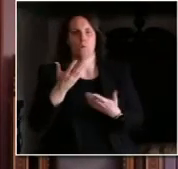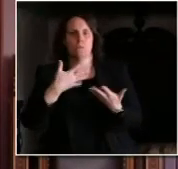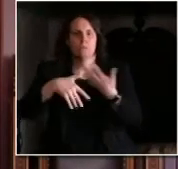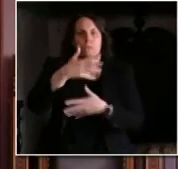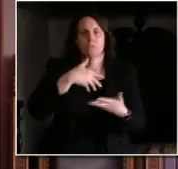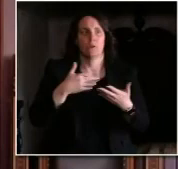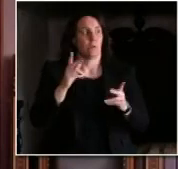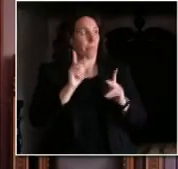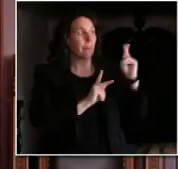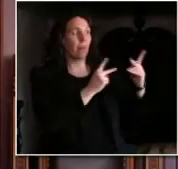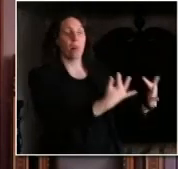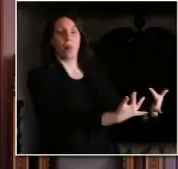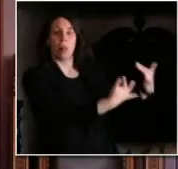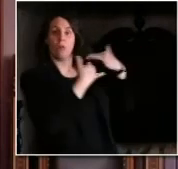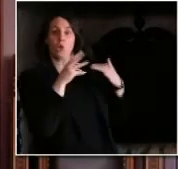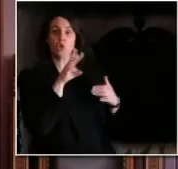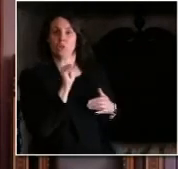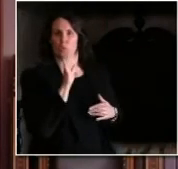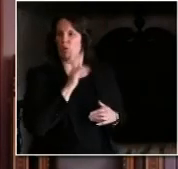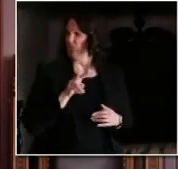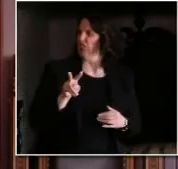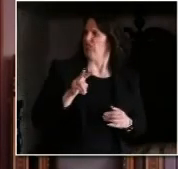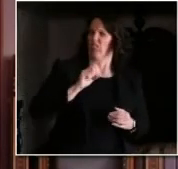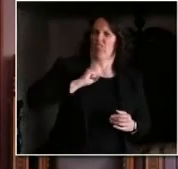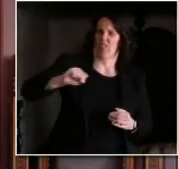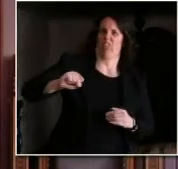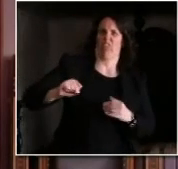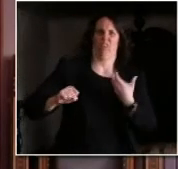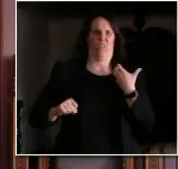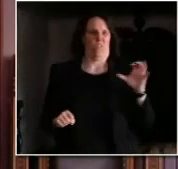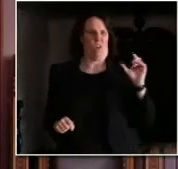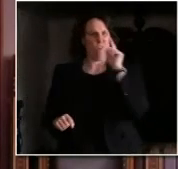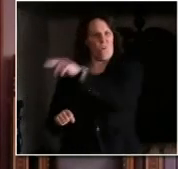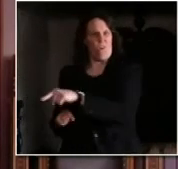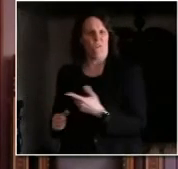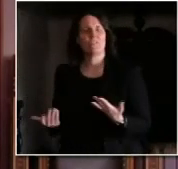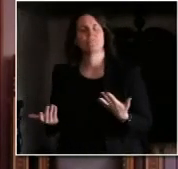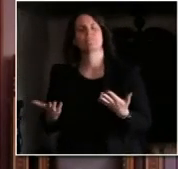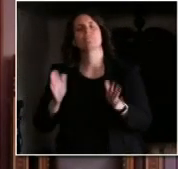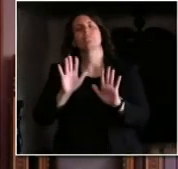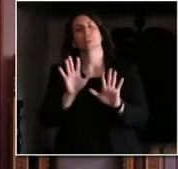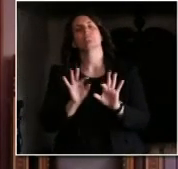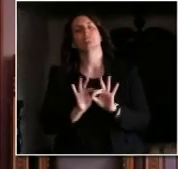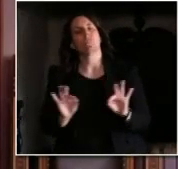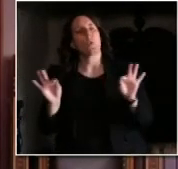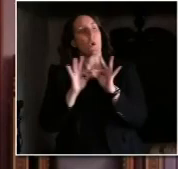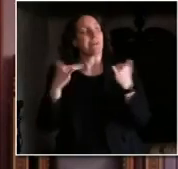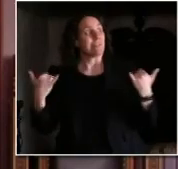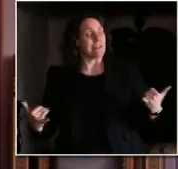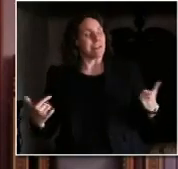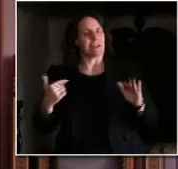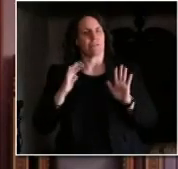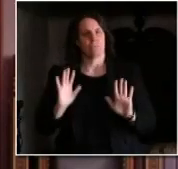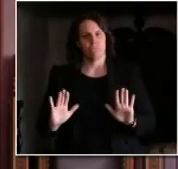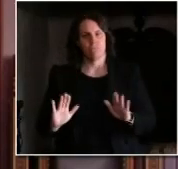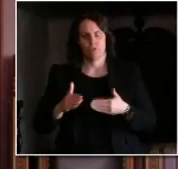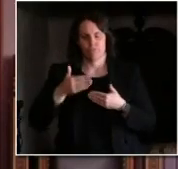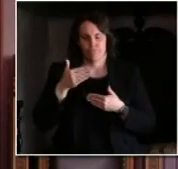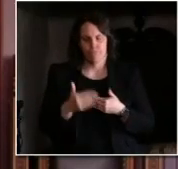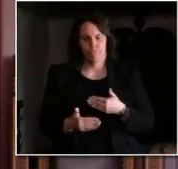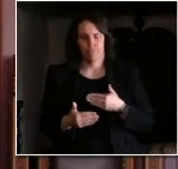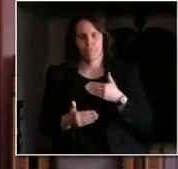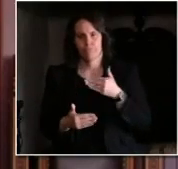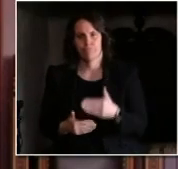their frustration but this gives us all a chance to flatten the curve, make sure that we have these preconditions